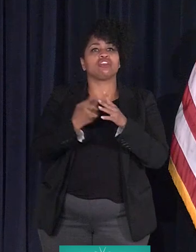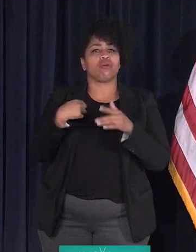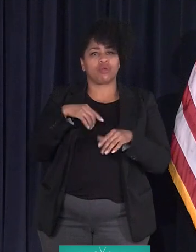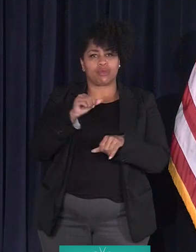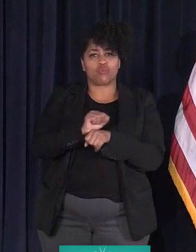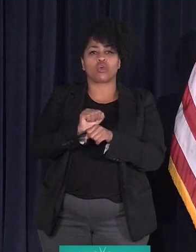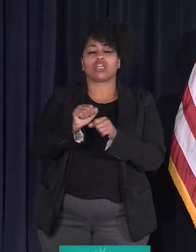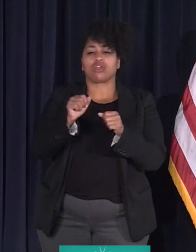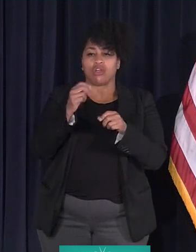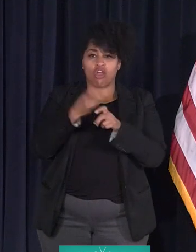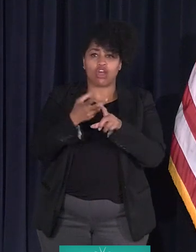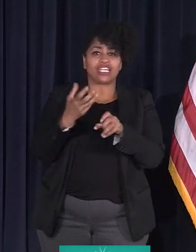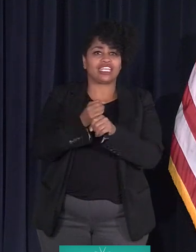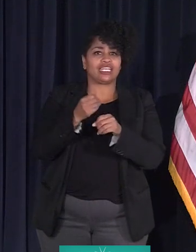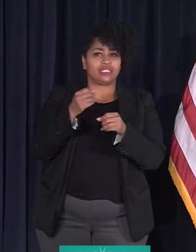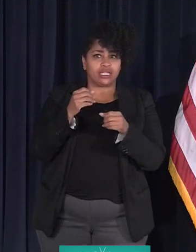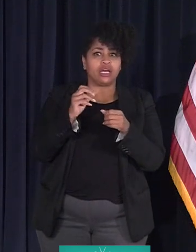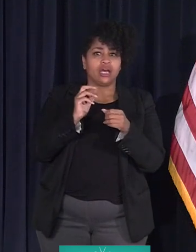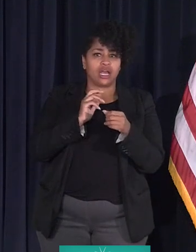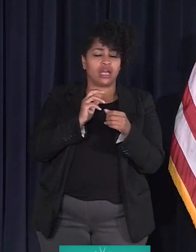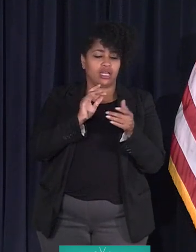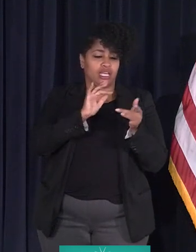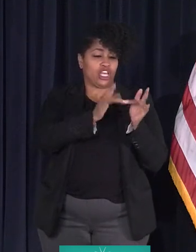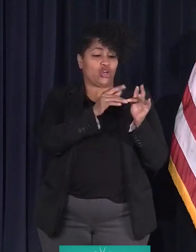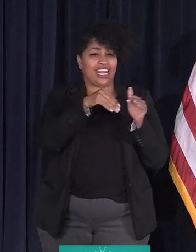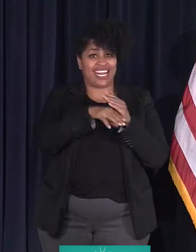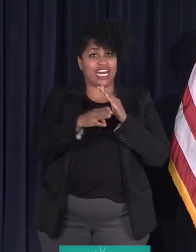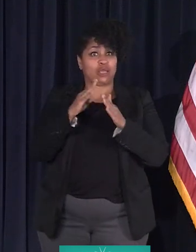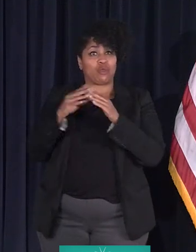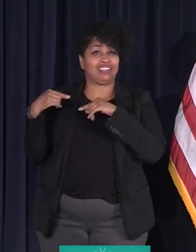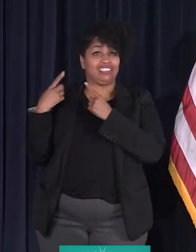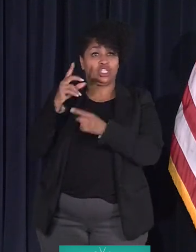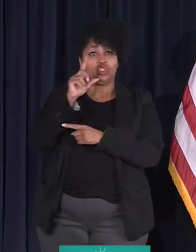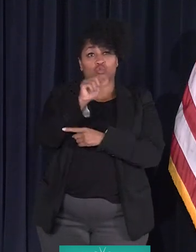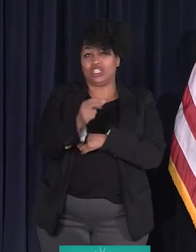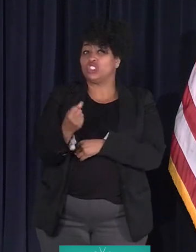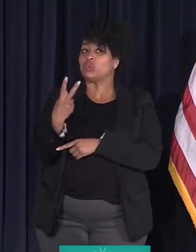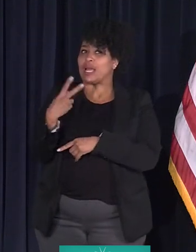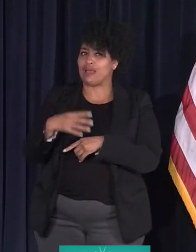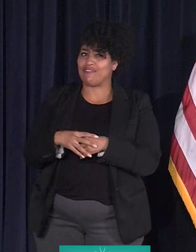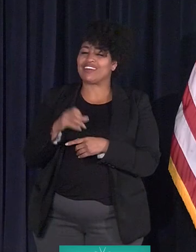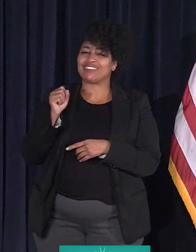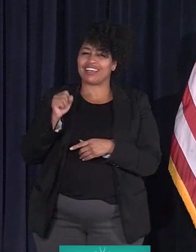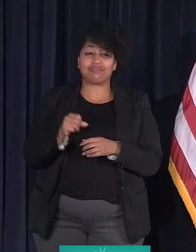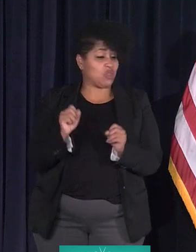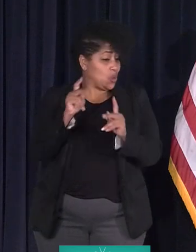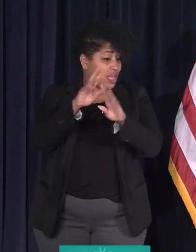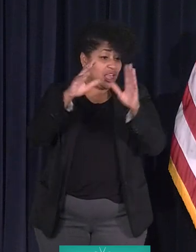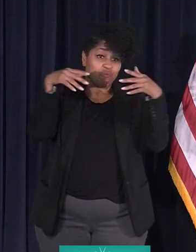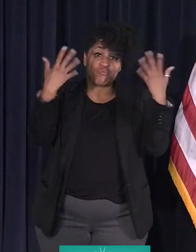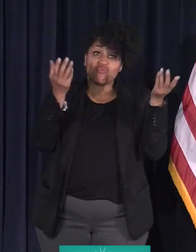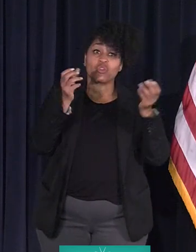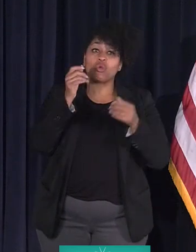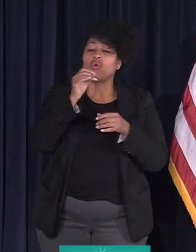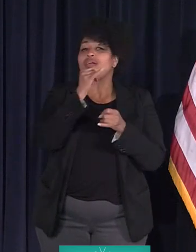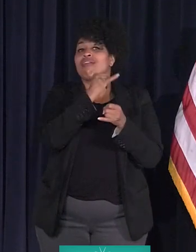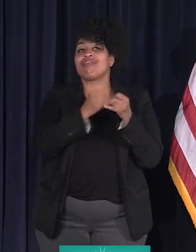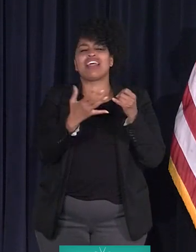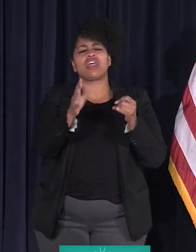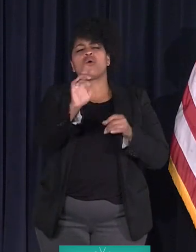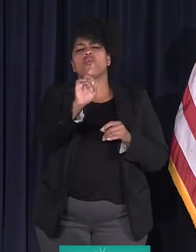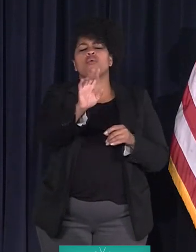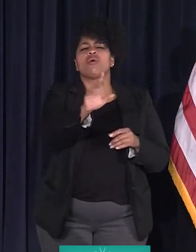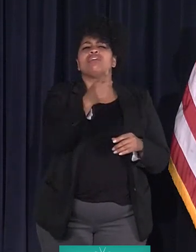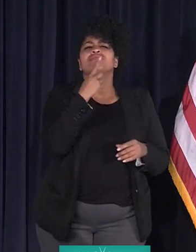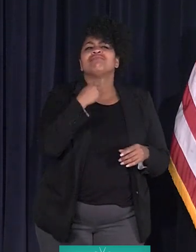in the Community at a community level since 2012. Okay. Yes. Okay. Well, then last thing. Okay. Well,